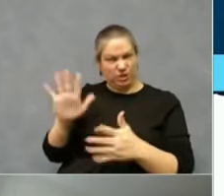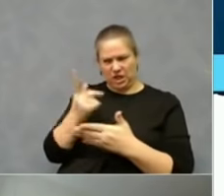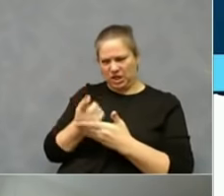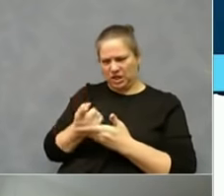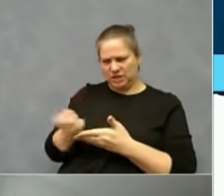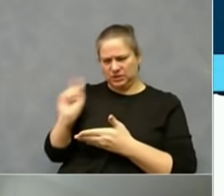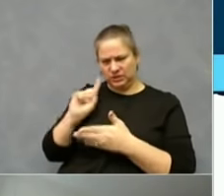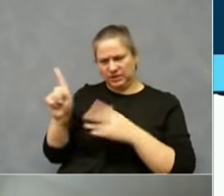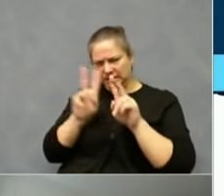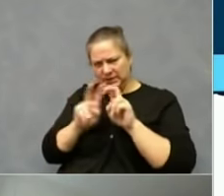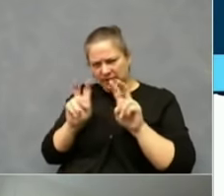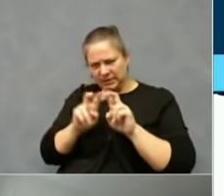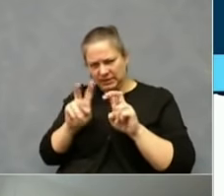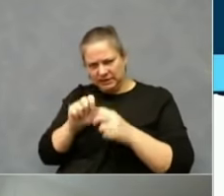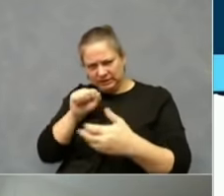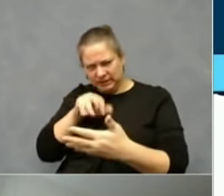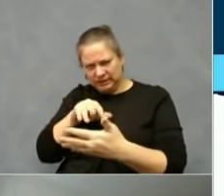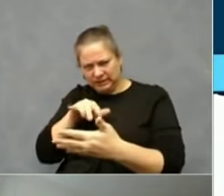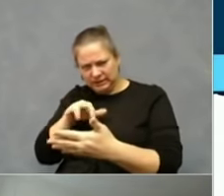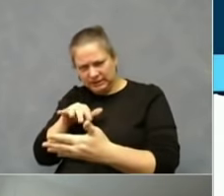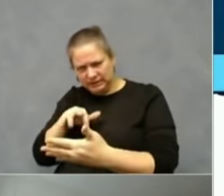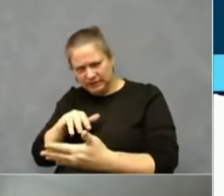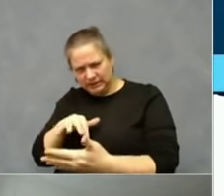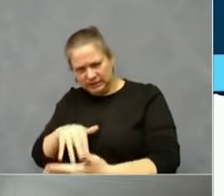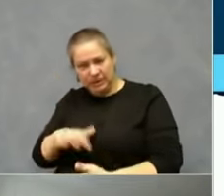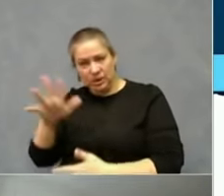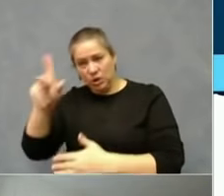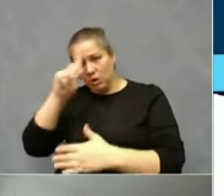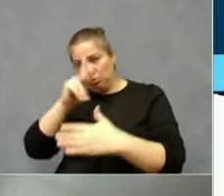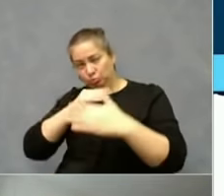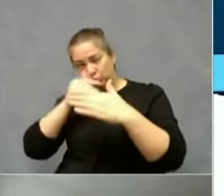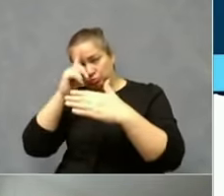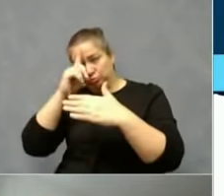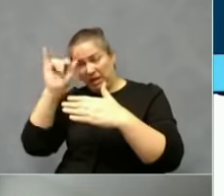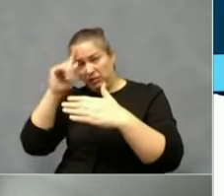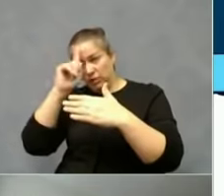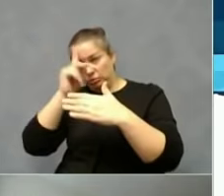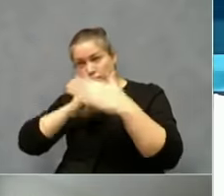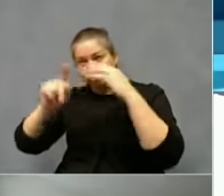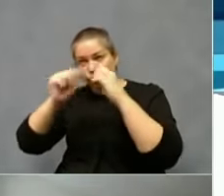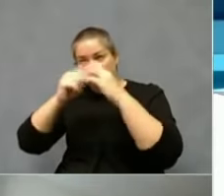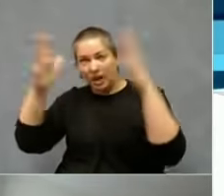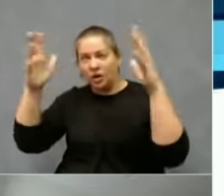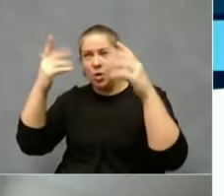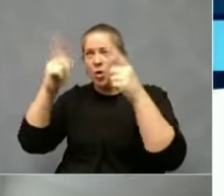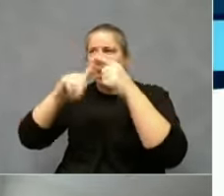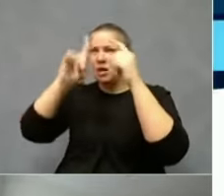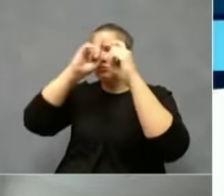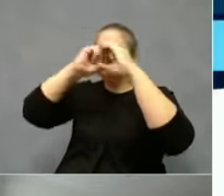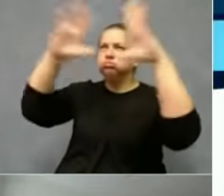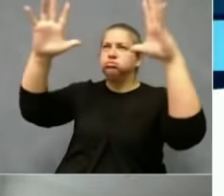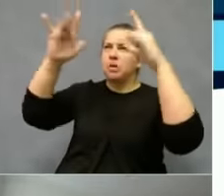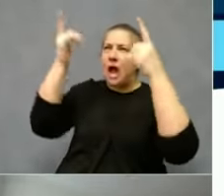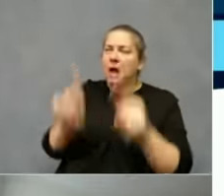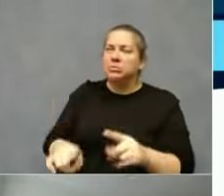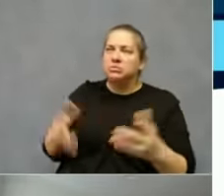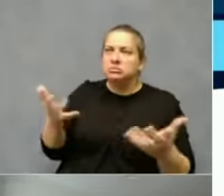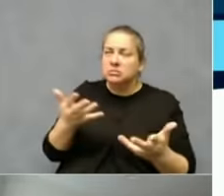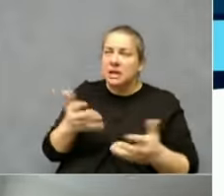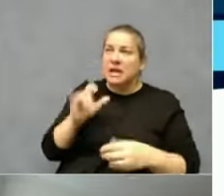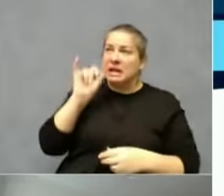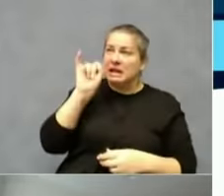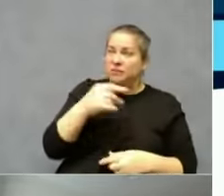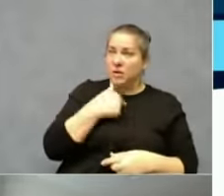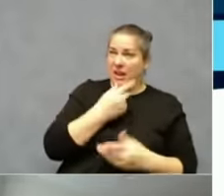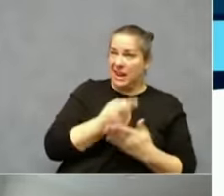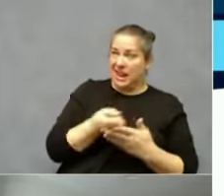what they estimate the impact would be of the new executive order, the restrictions we had to put in place last week